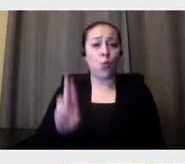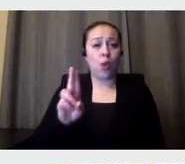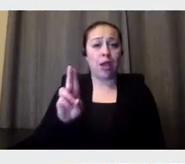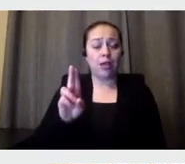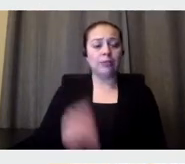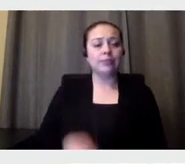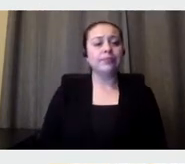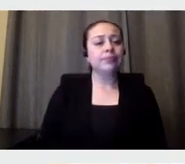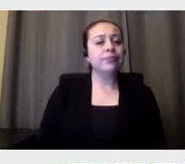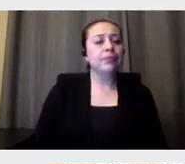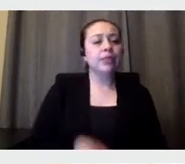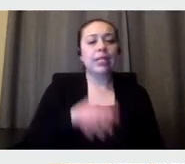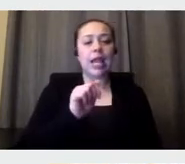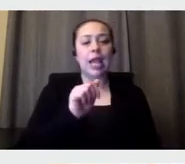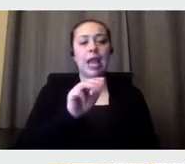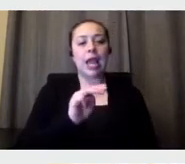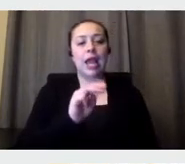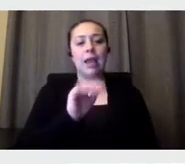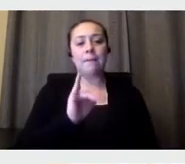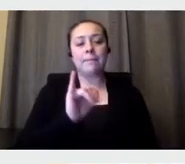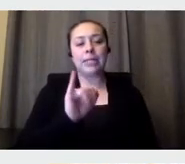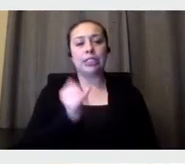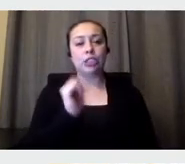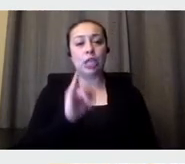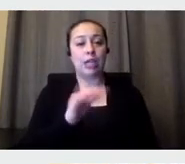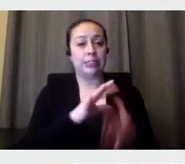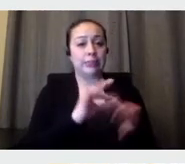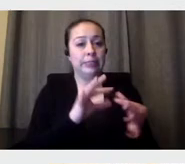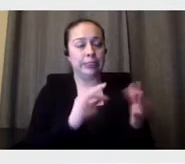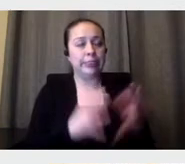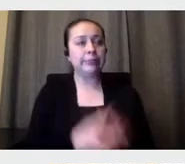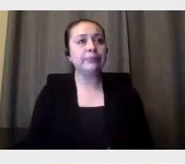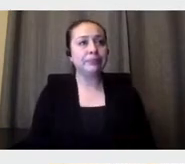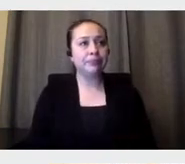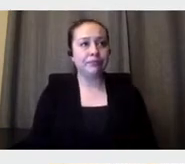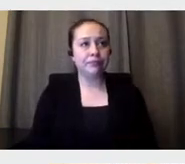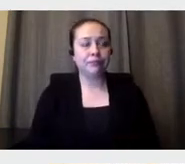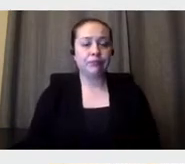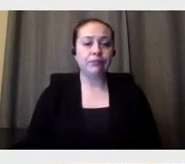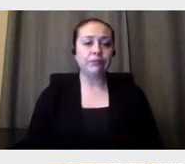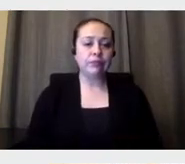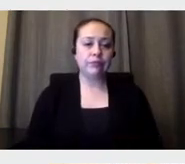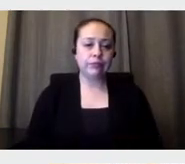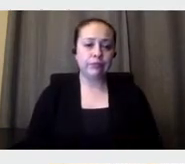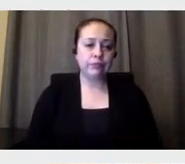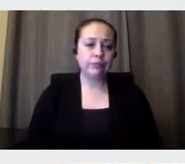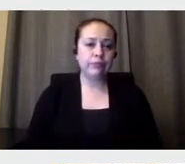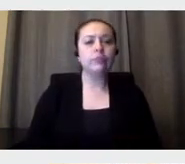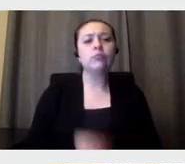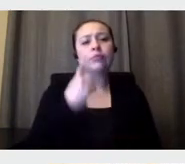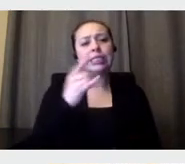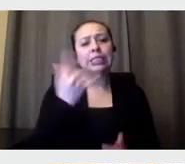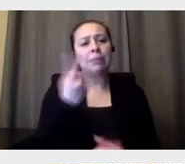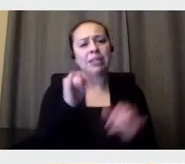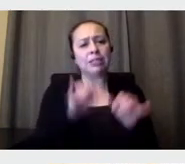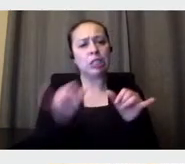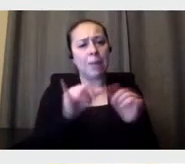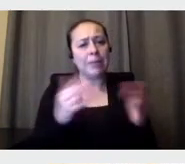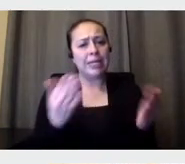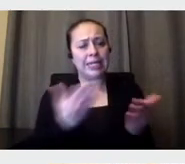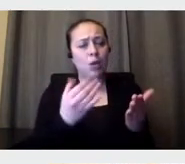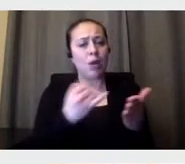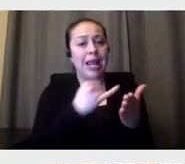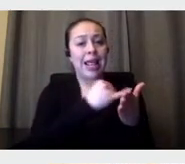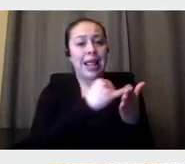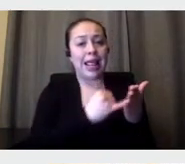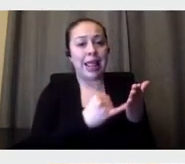Well, something that is, is, is common here is, is because the illustration, uh, has a